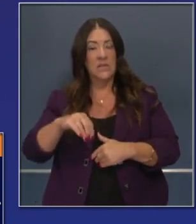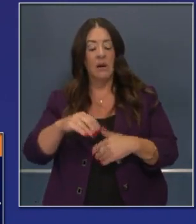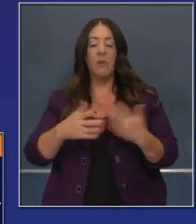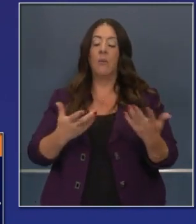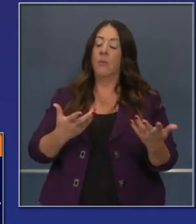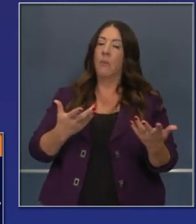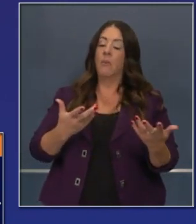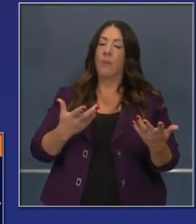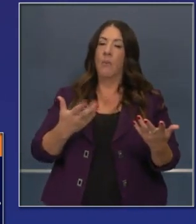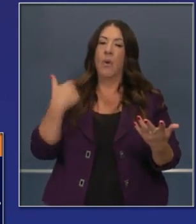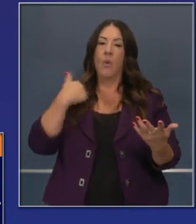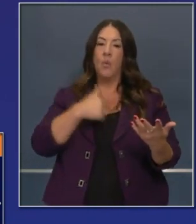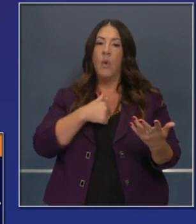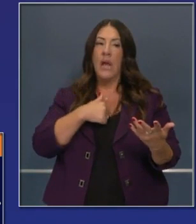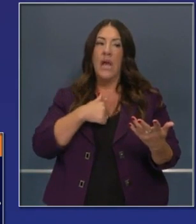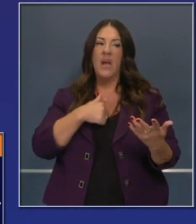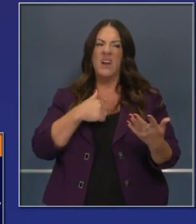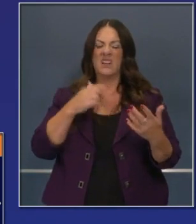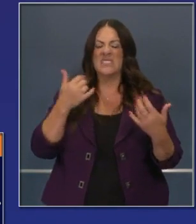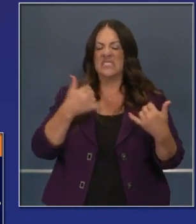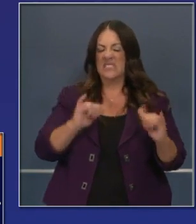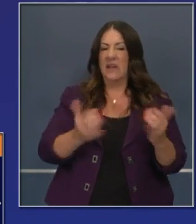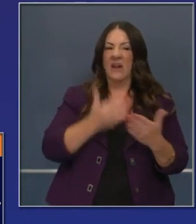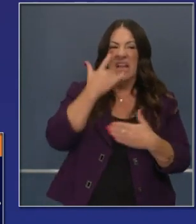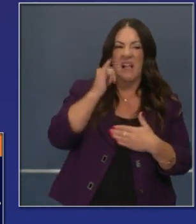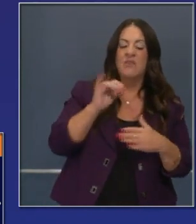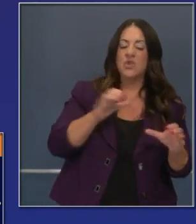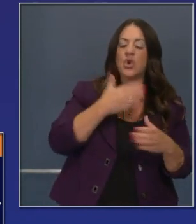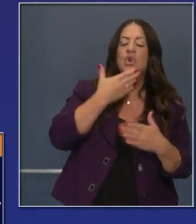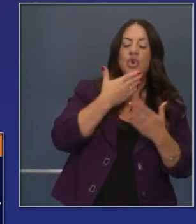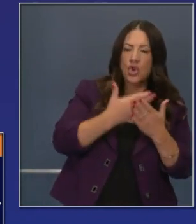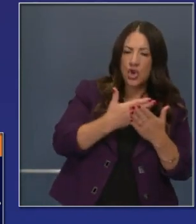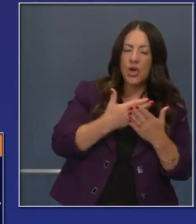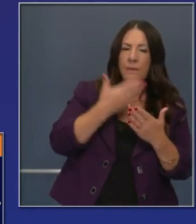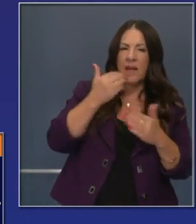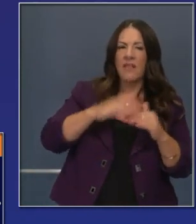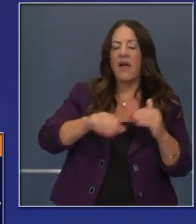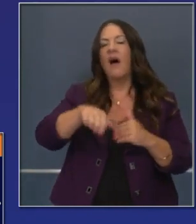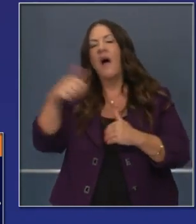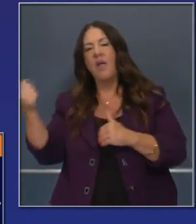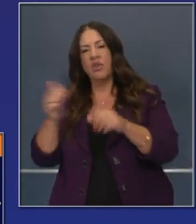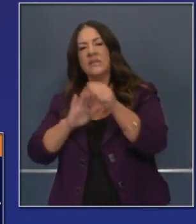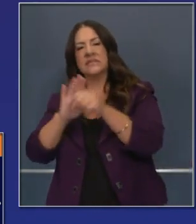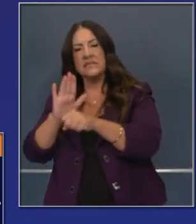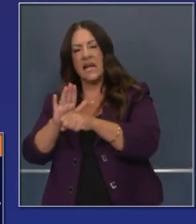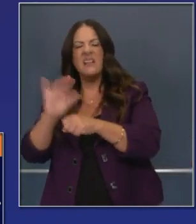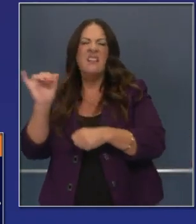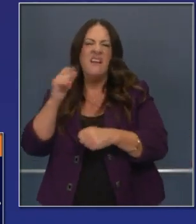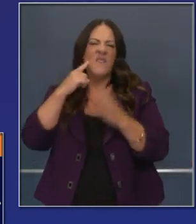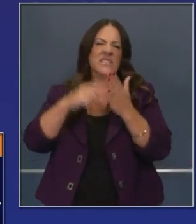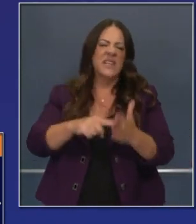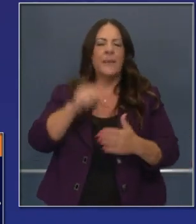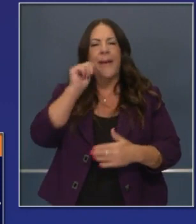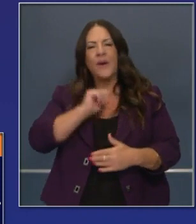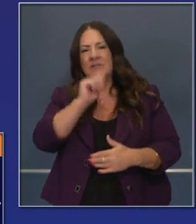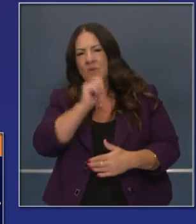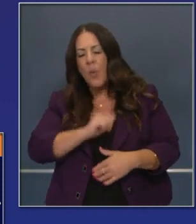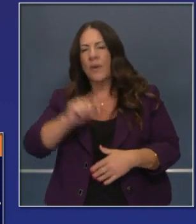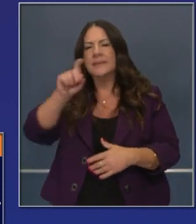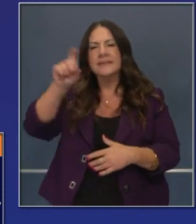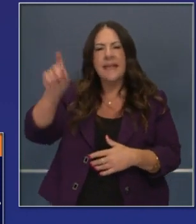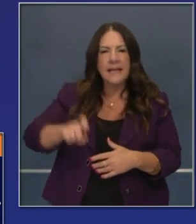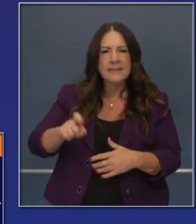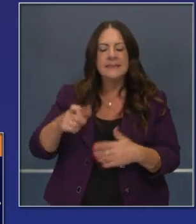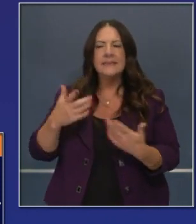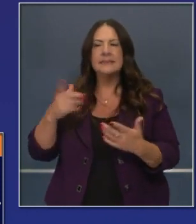better than the vast majority of states in the southern part of the United States, be it Texas and Arizona, obviously